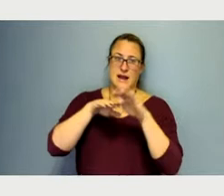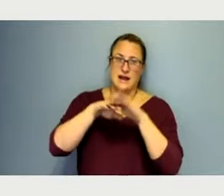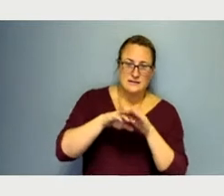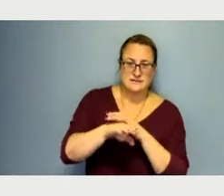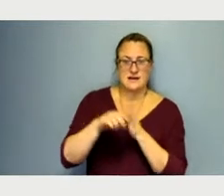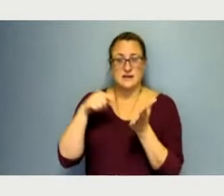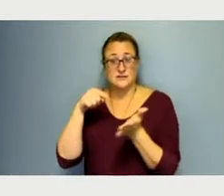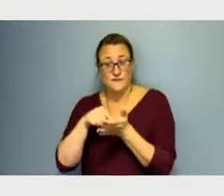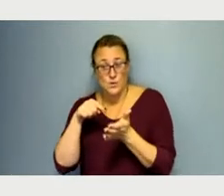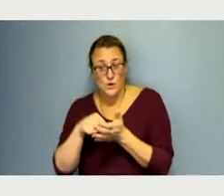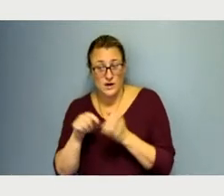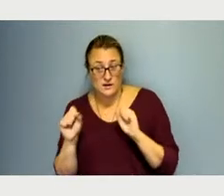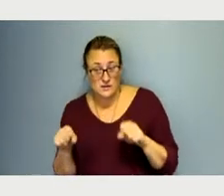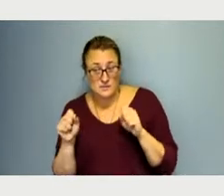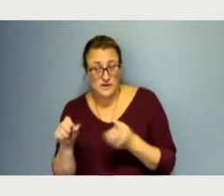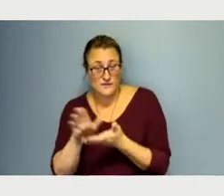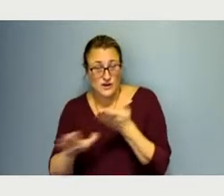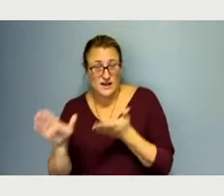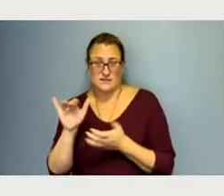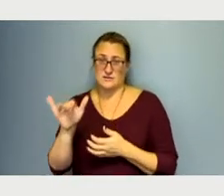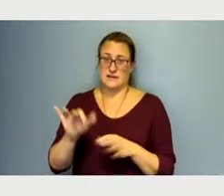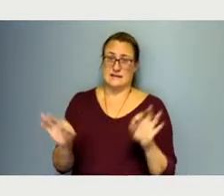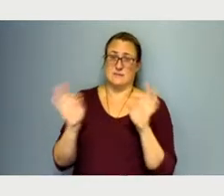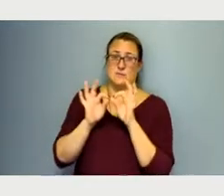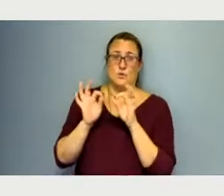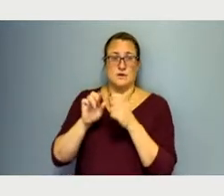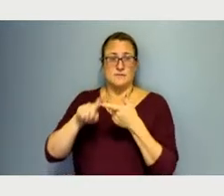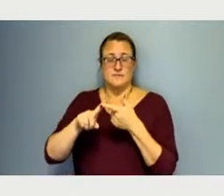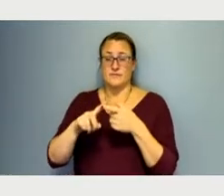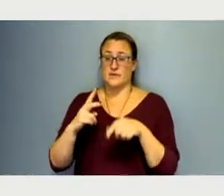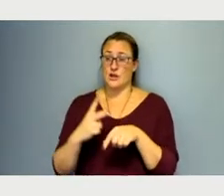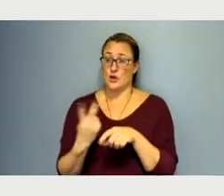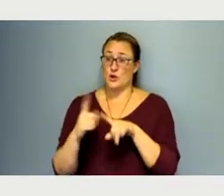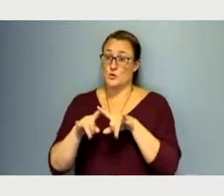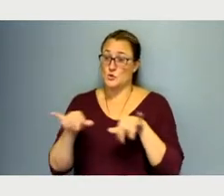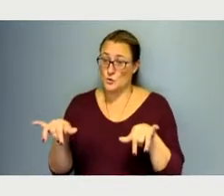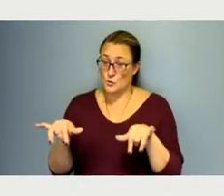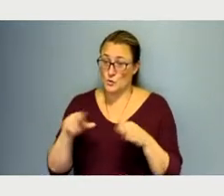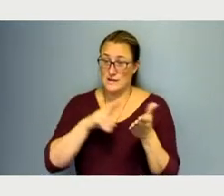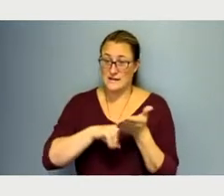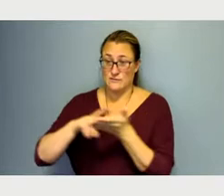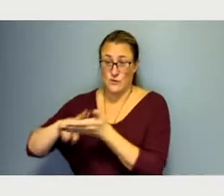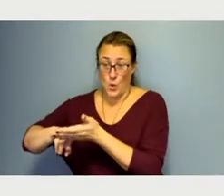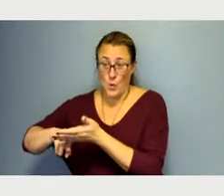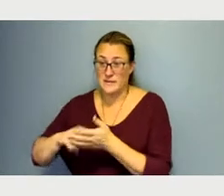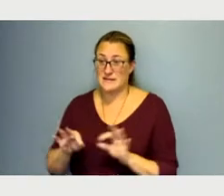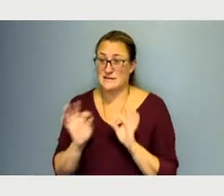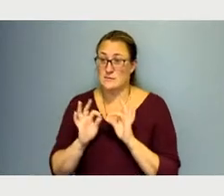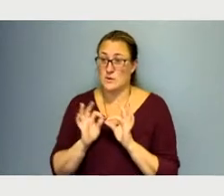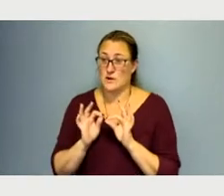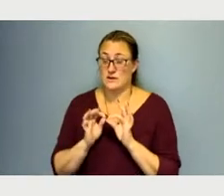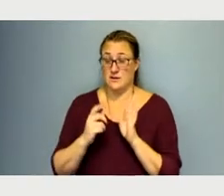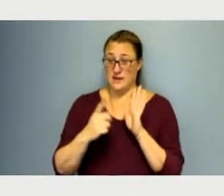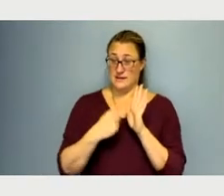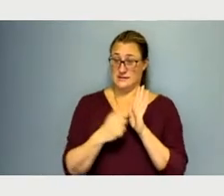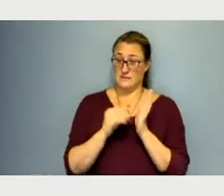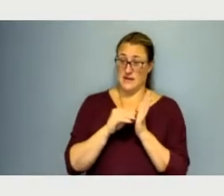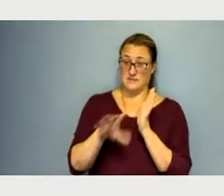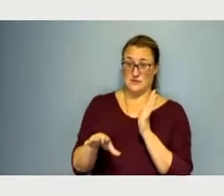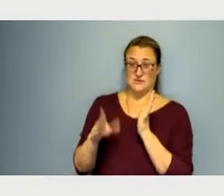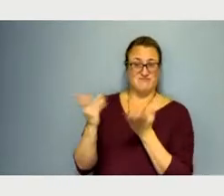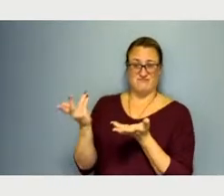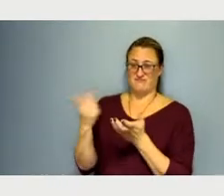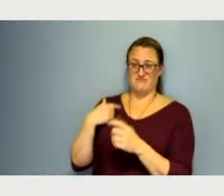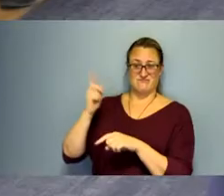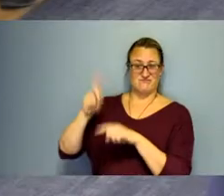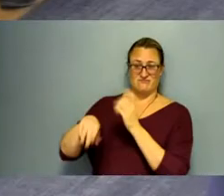college, uh, is important. Dual enrollment is important, particularly for students who may not see college as a path. Identifying funding